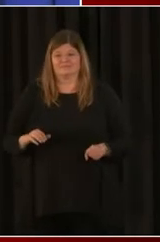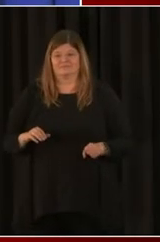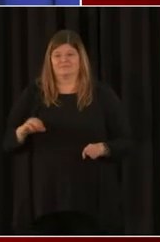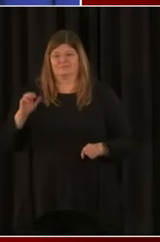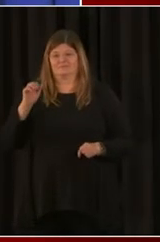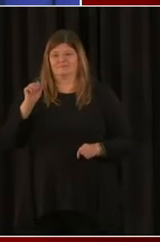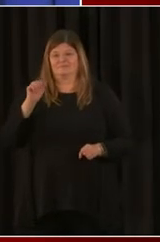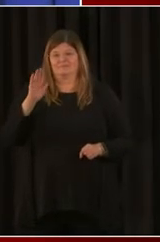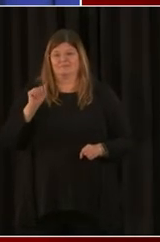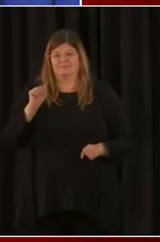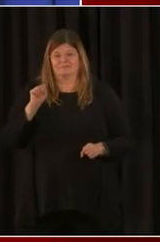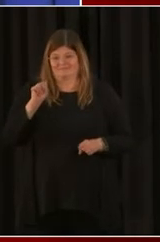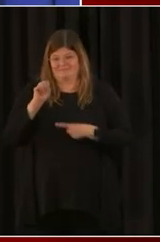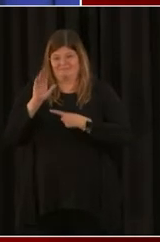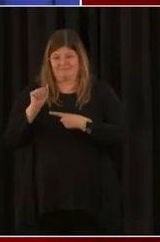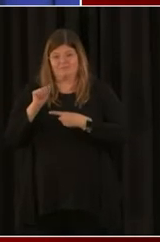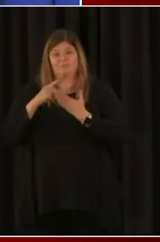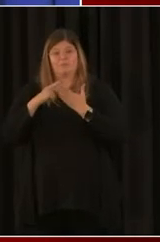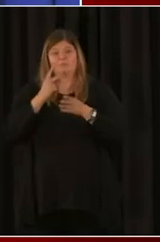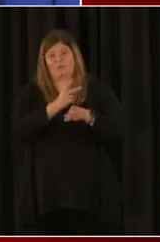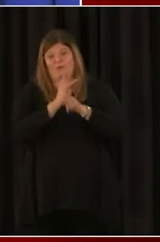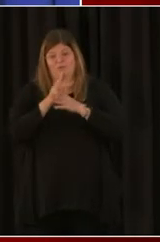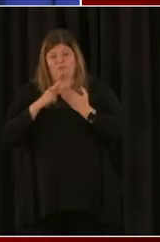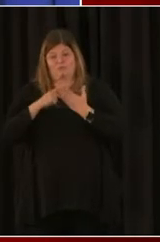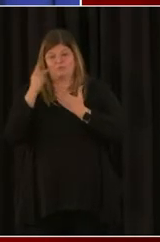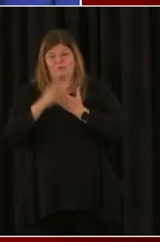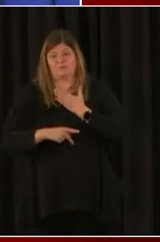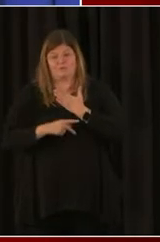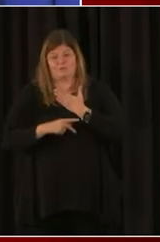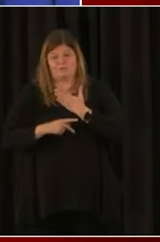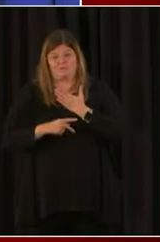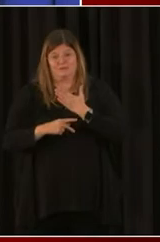loan program. Ms. Lacoste, are you with us?